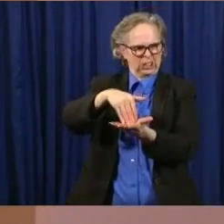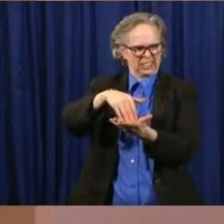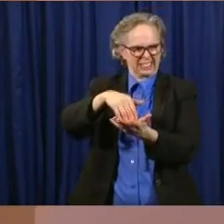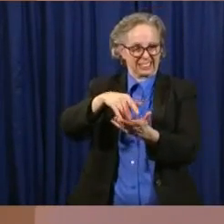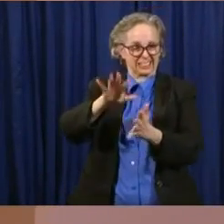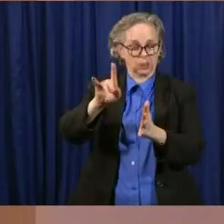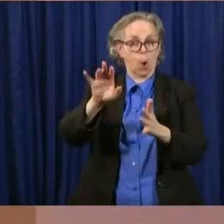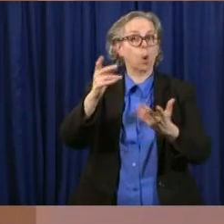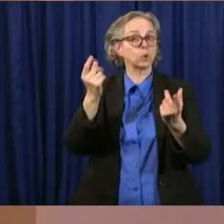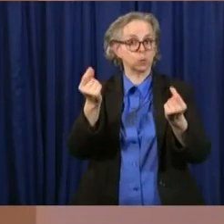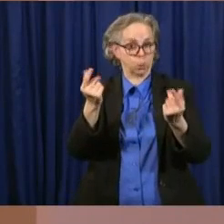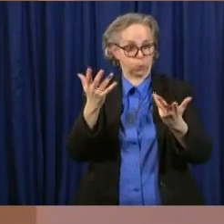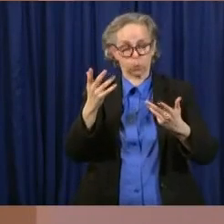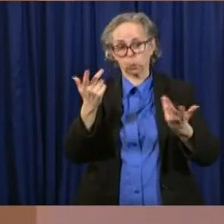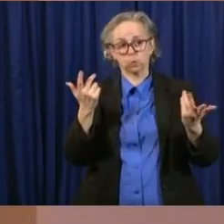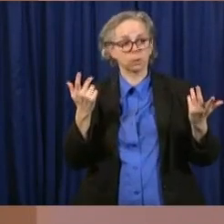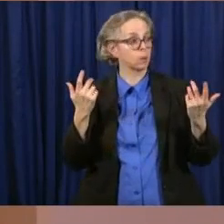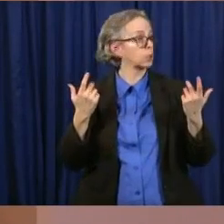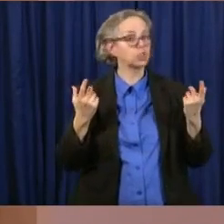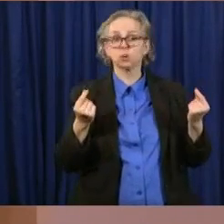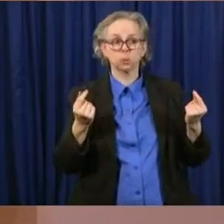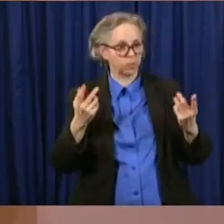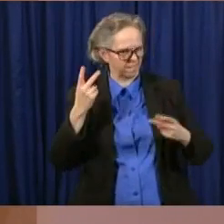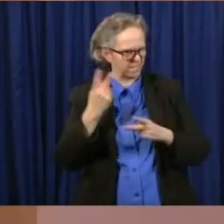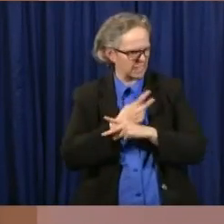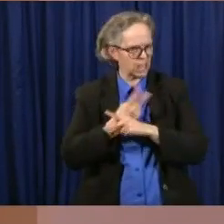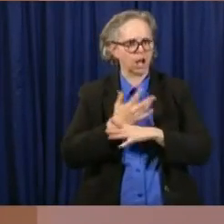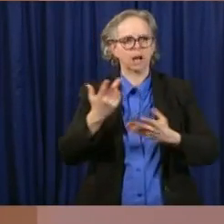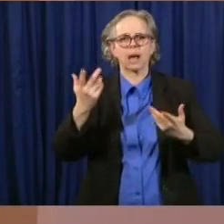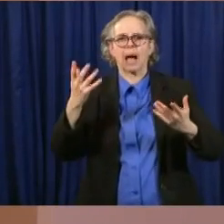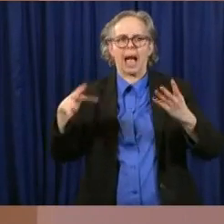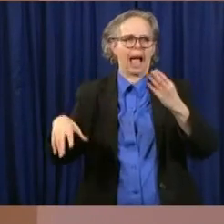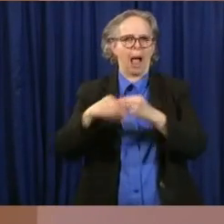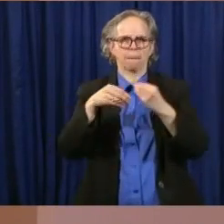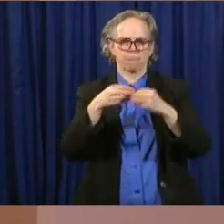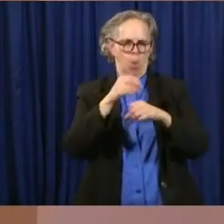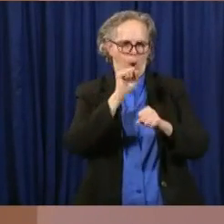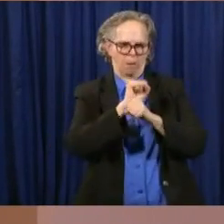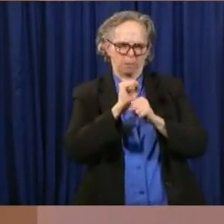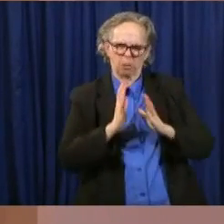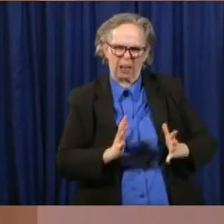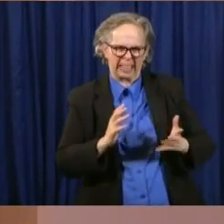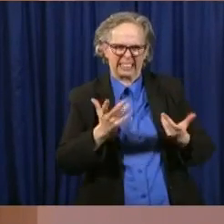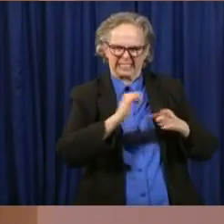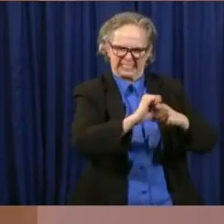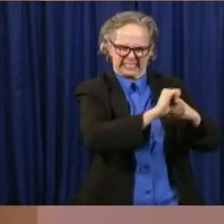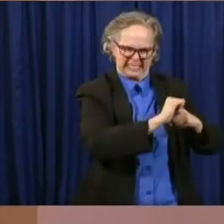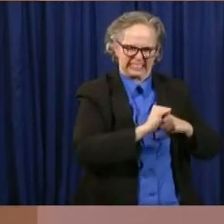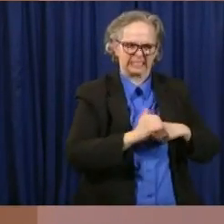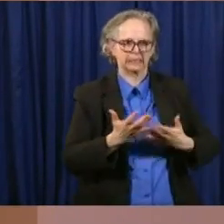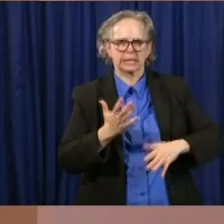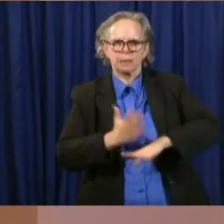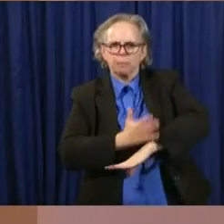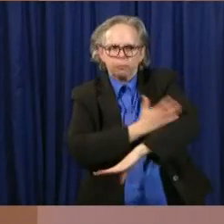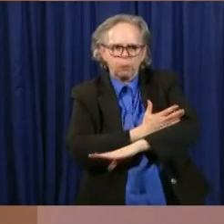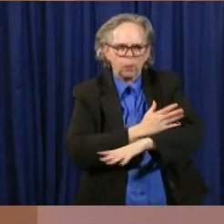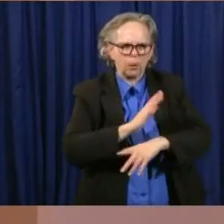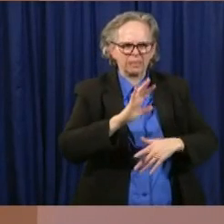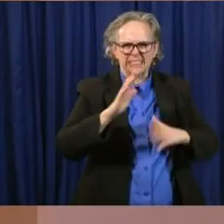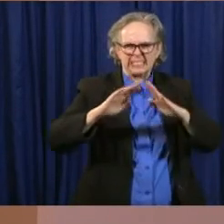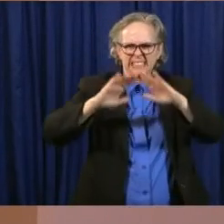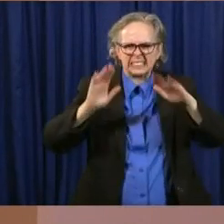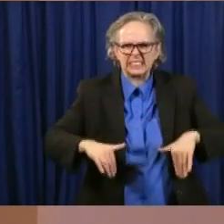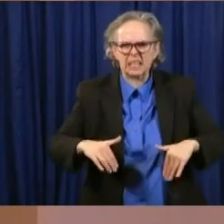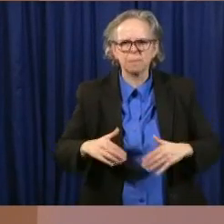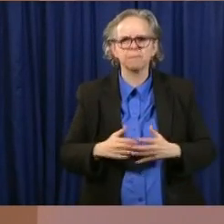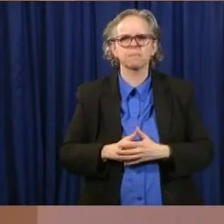support both our current system, but then also support the new PUA system pandemic unemployment assistance